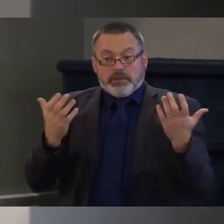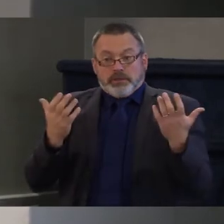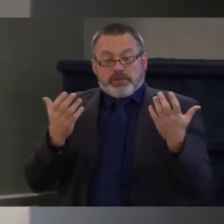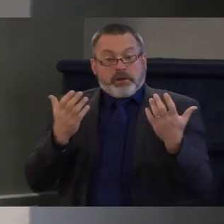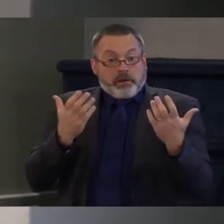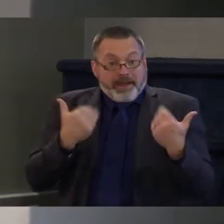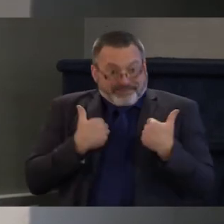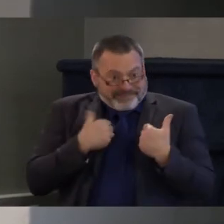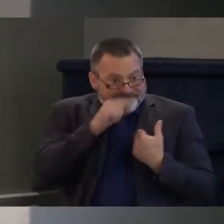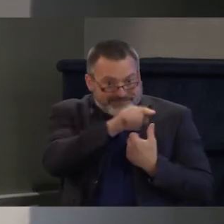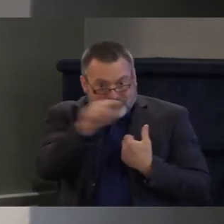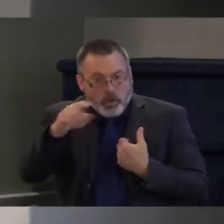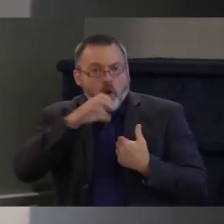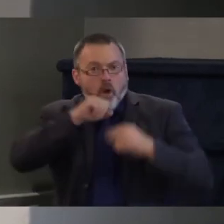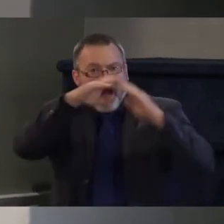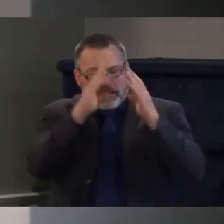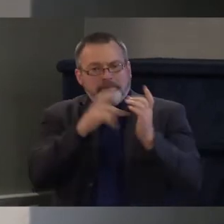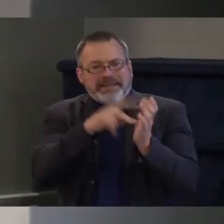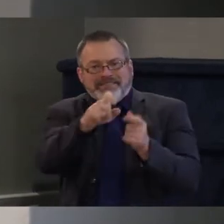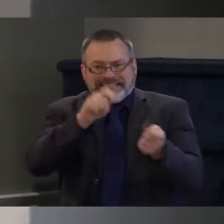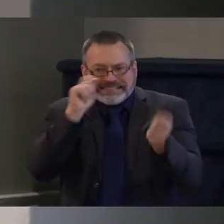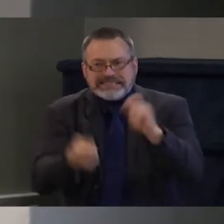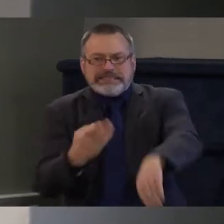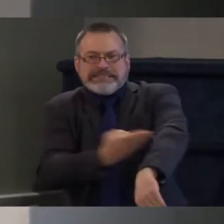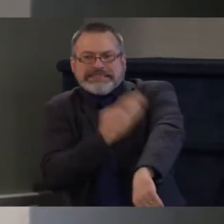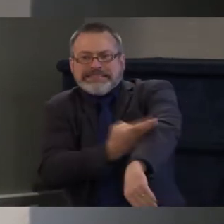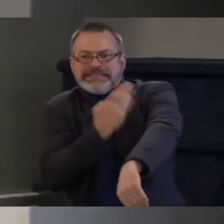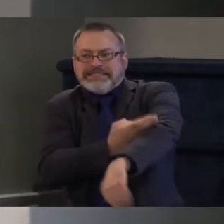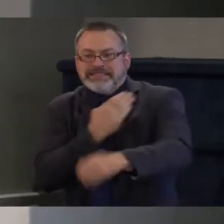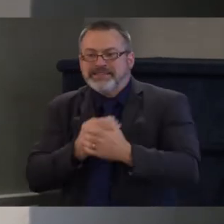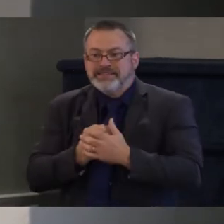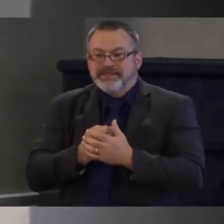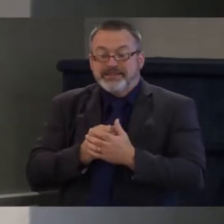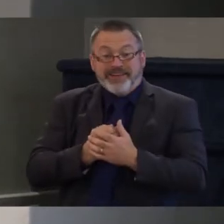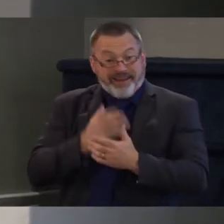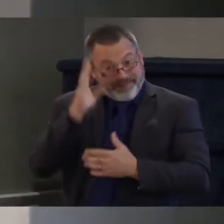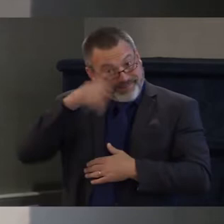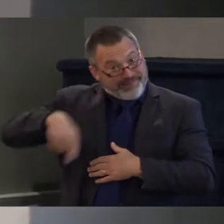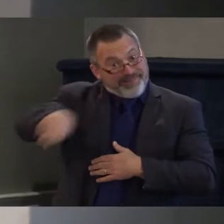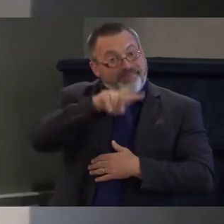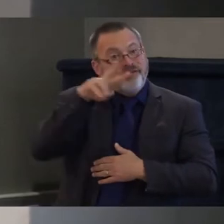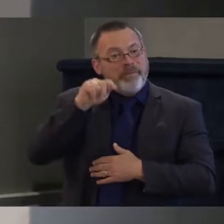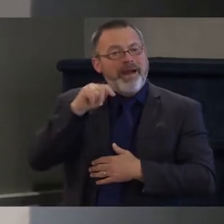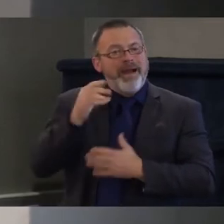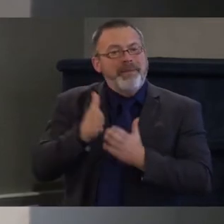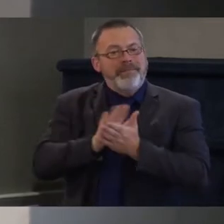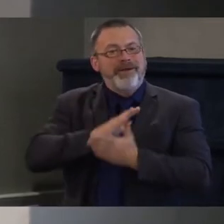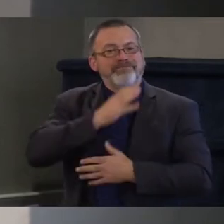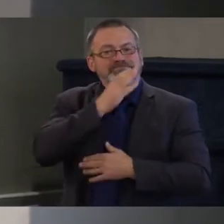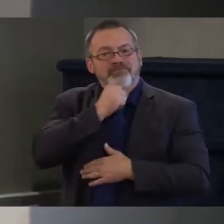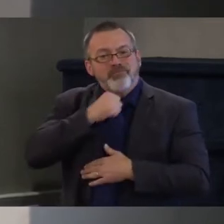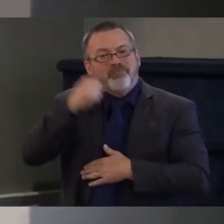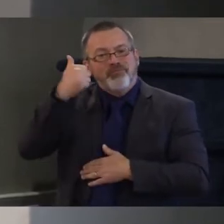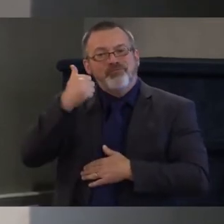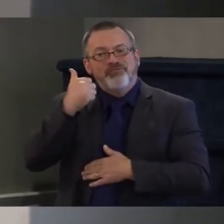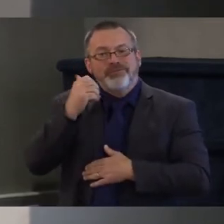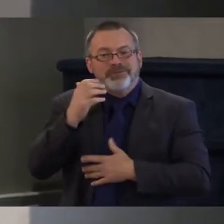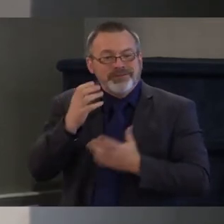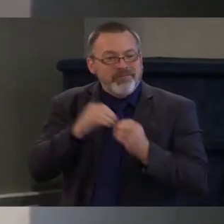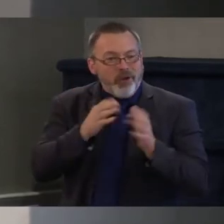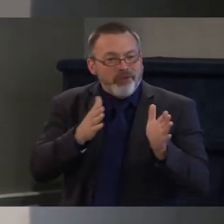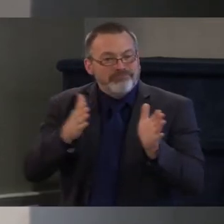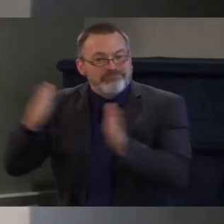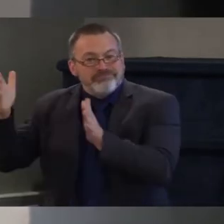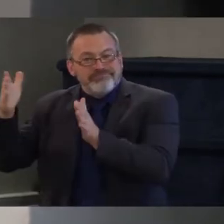that as Vermonters age, as we range in different abilities, that we can have more rental units, more homes that are accessible.